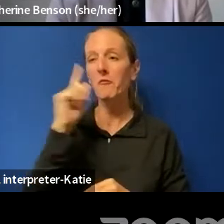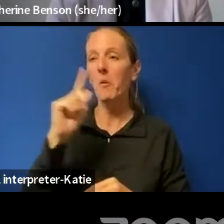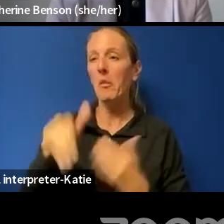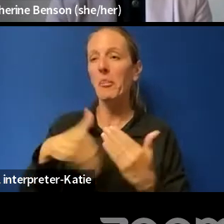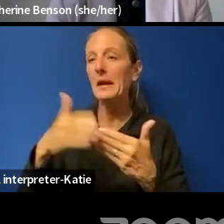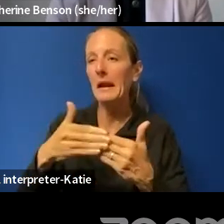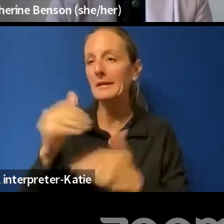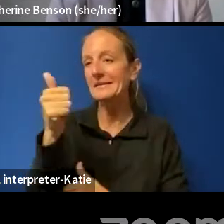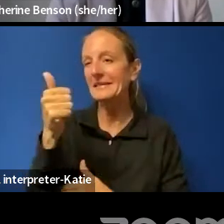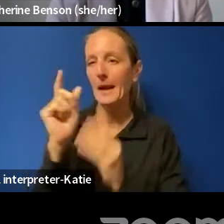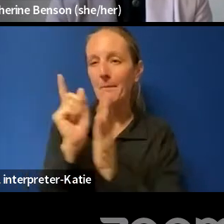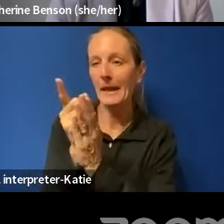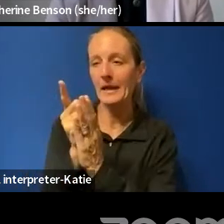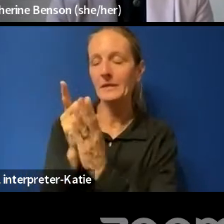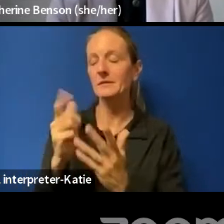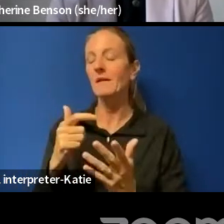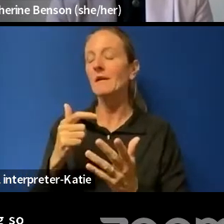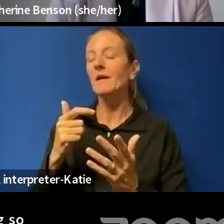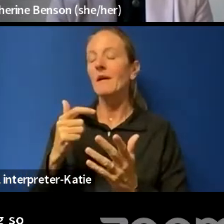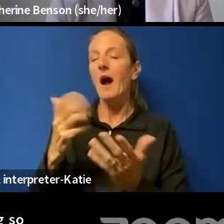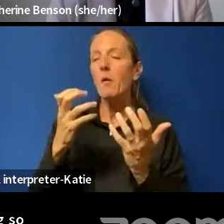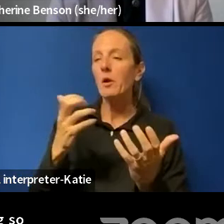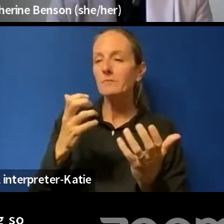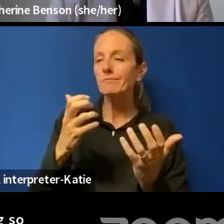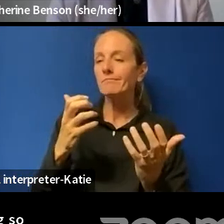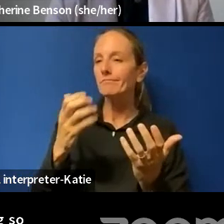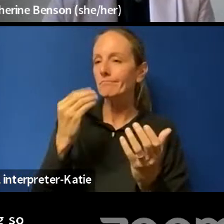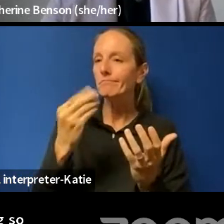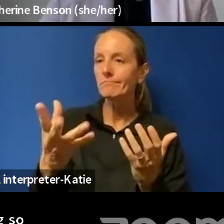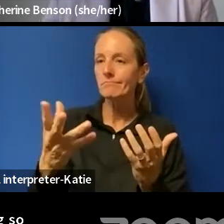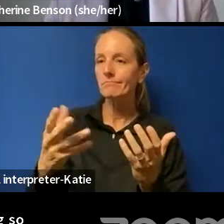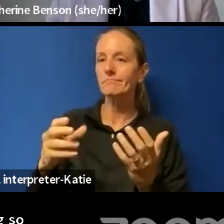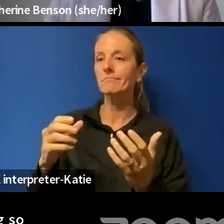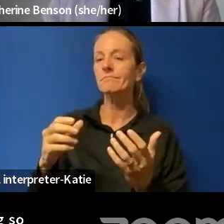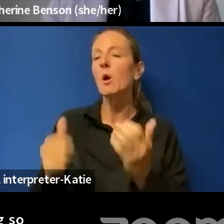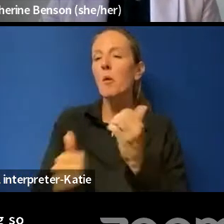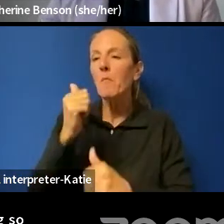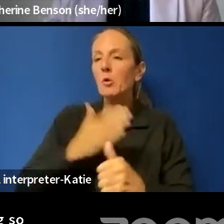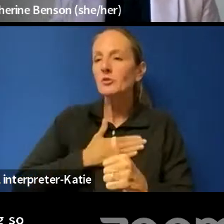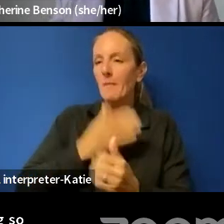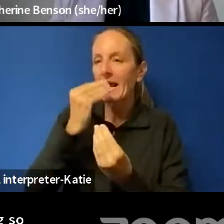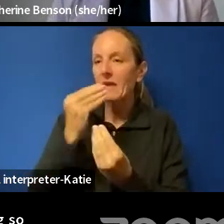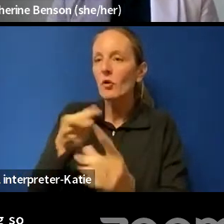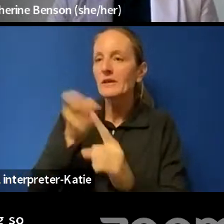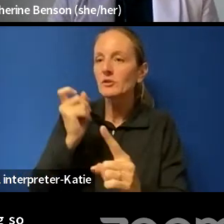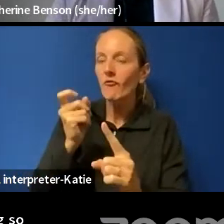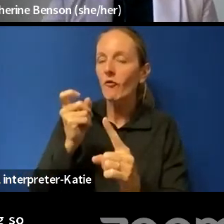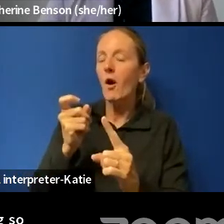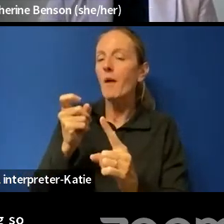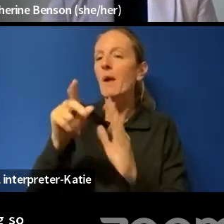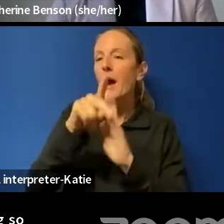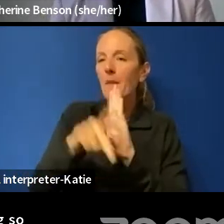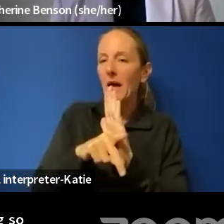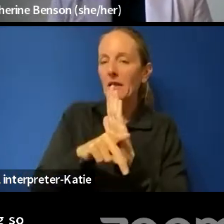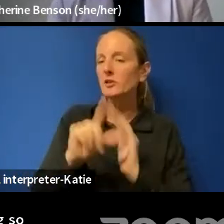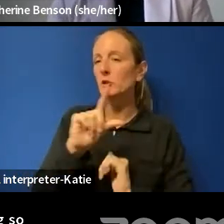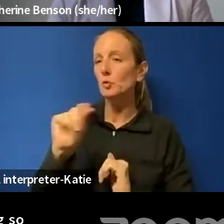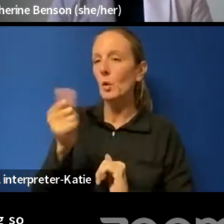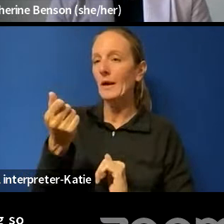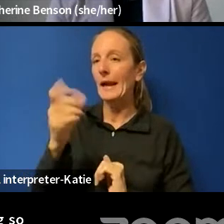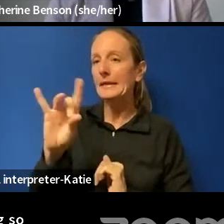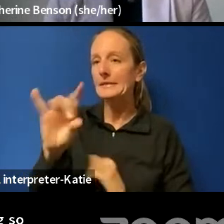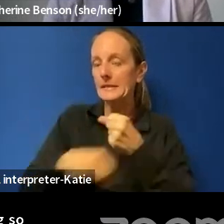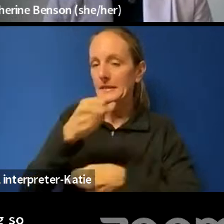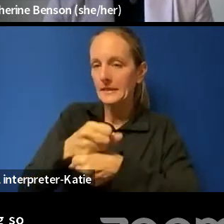informed largely by a project that was delivered in 2018 under another grant from the Canadian